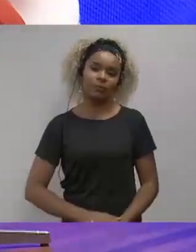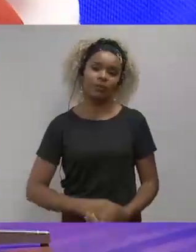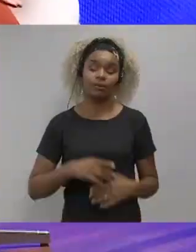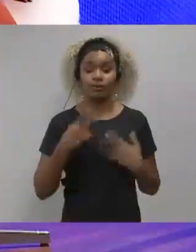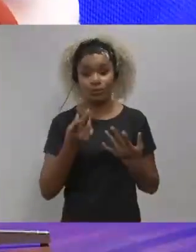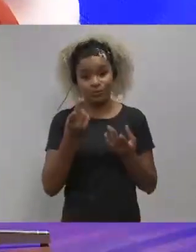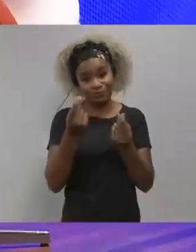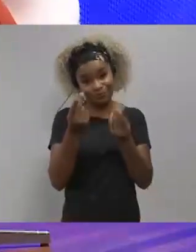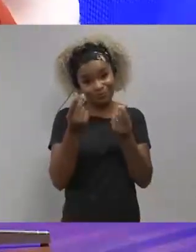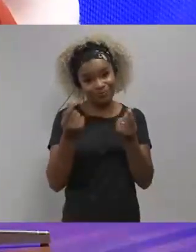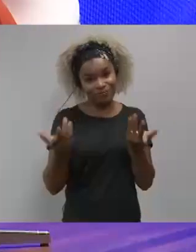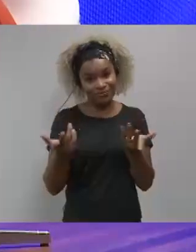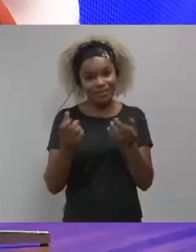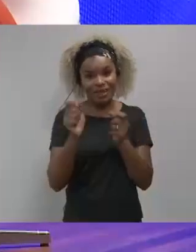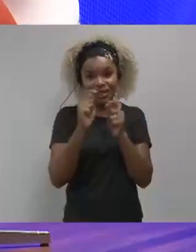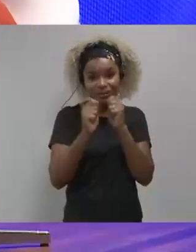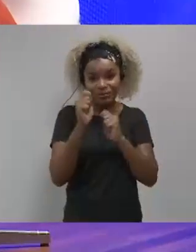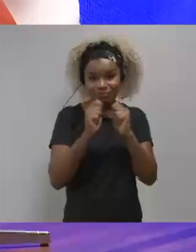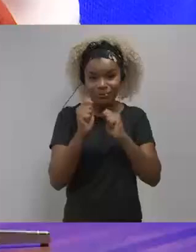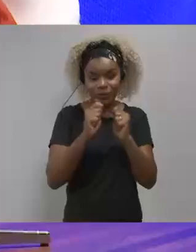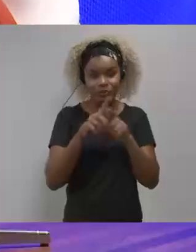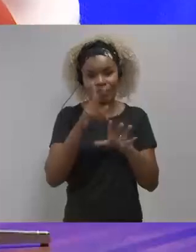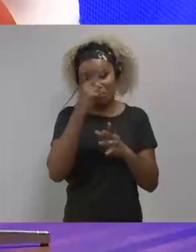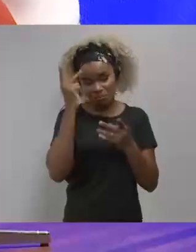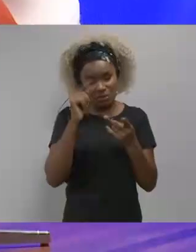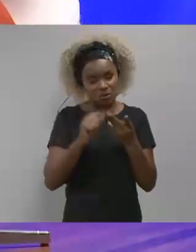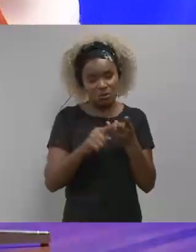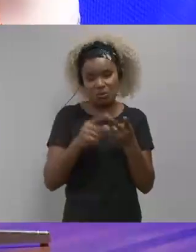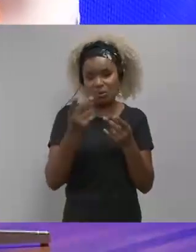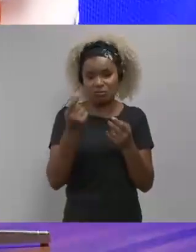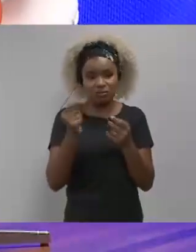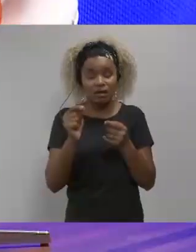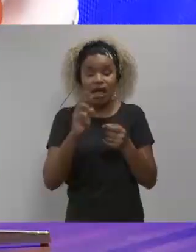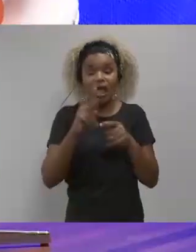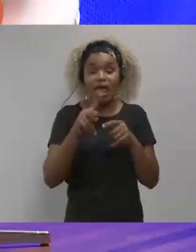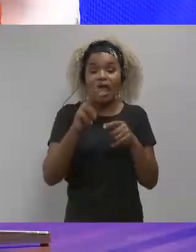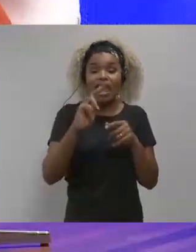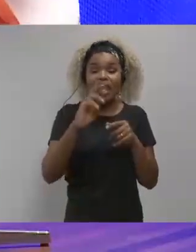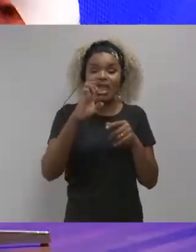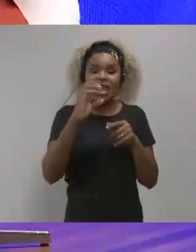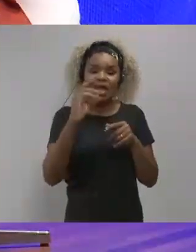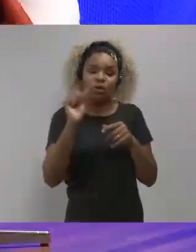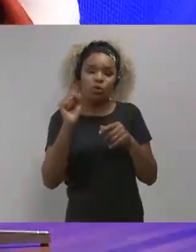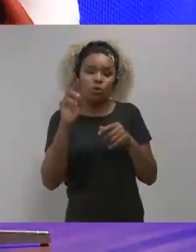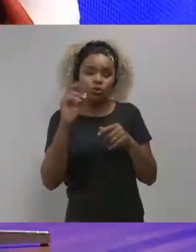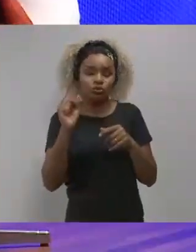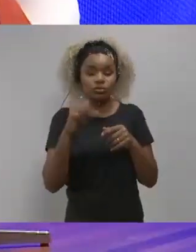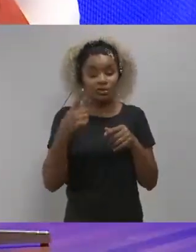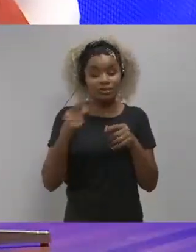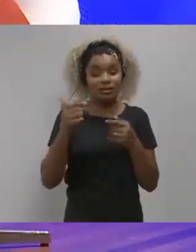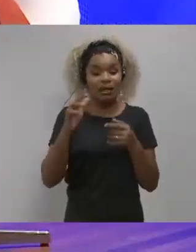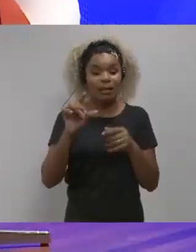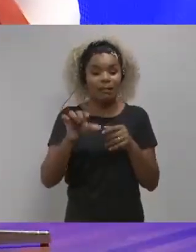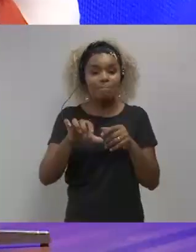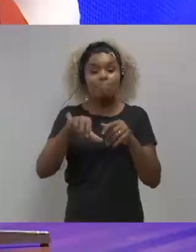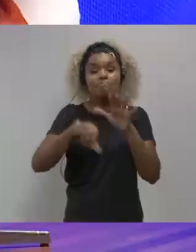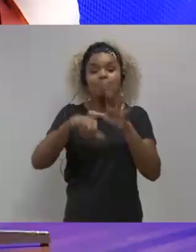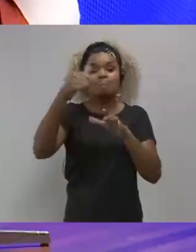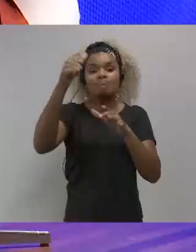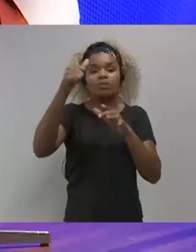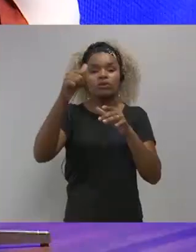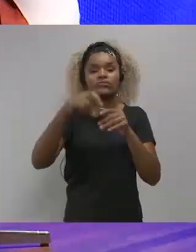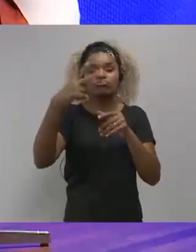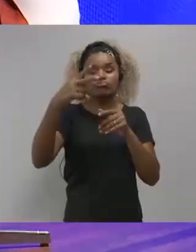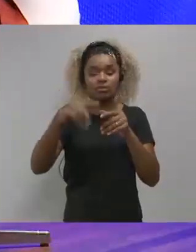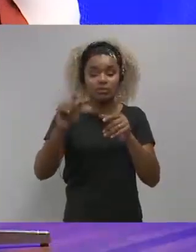Well, we're talking about resources, right? Resources are few financially or people, you need to go through a